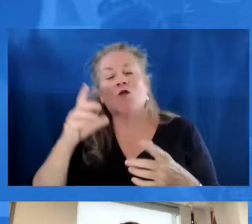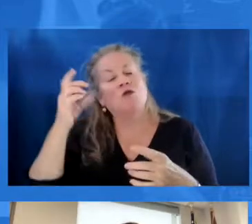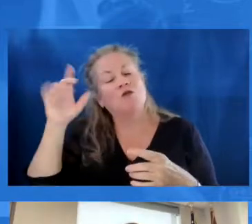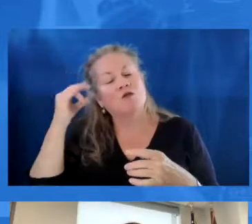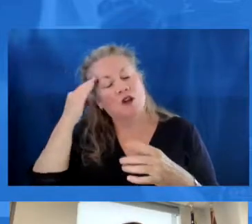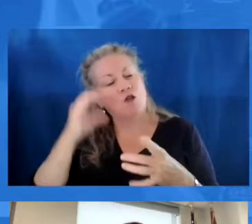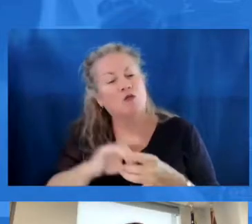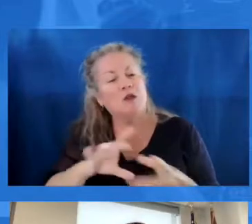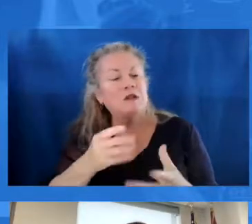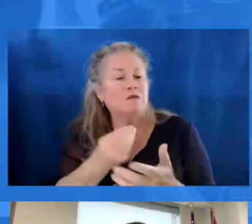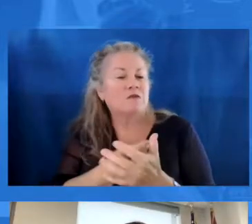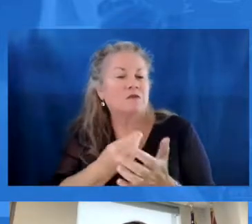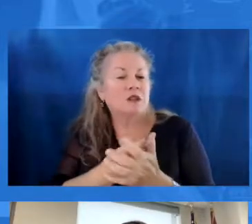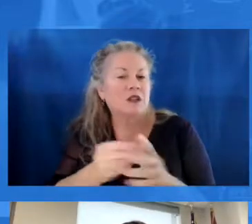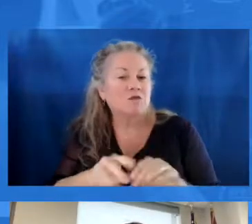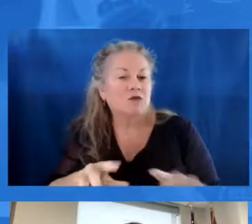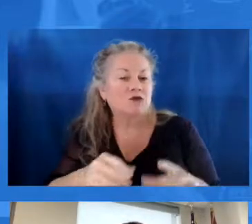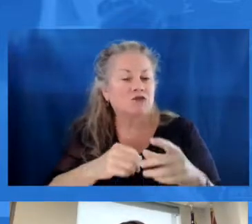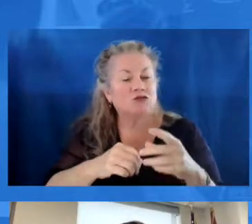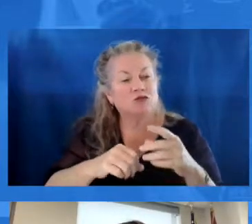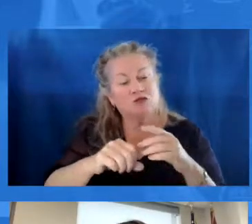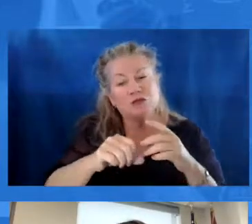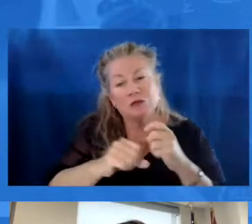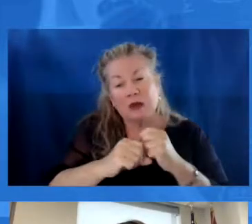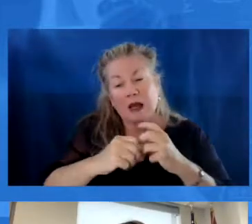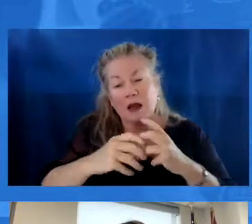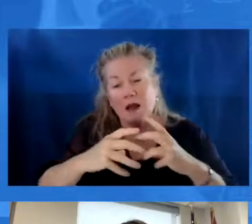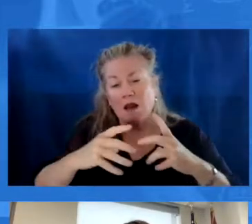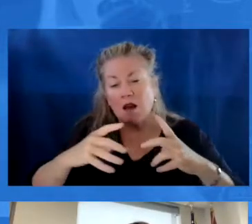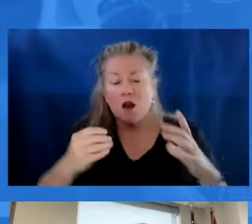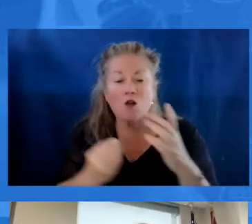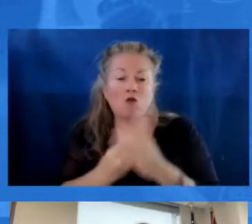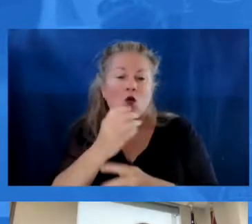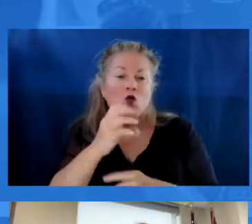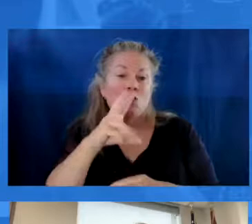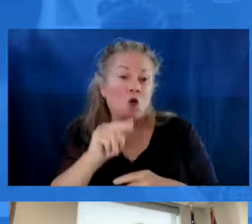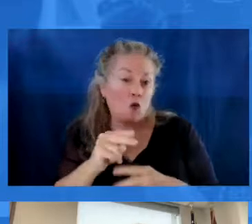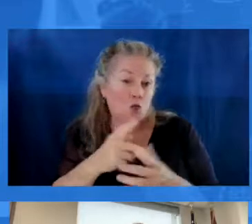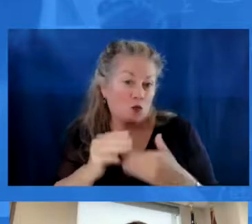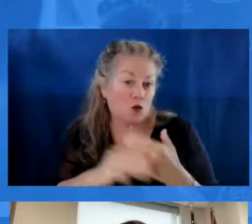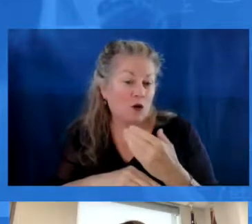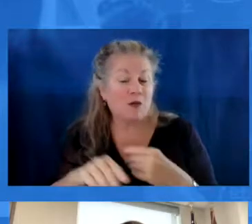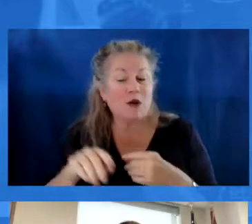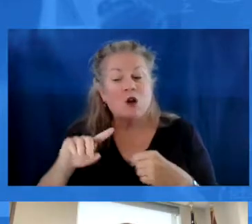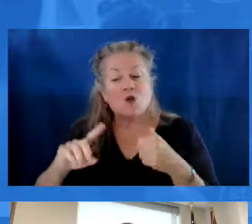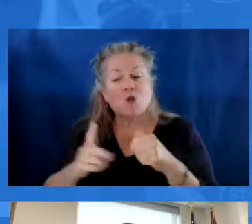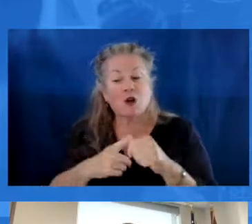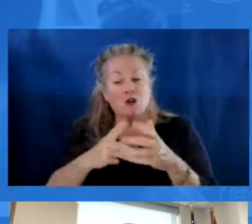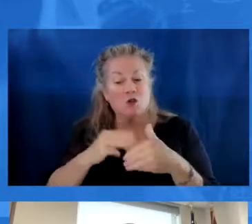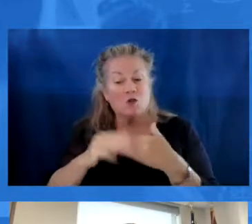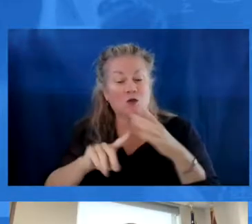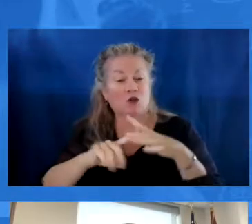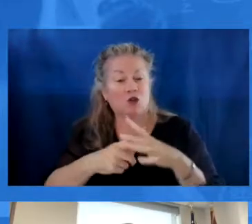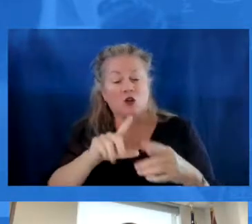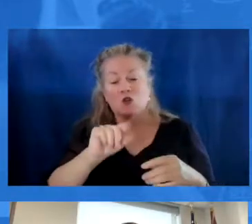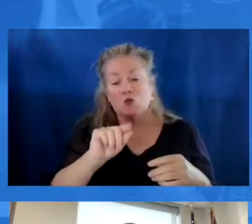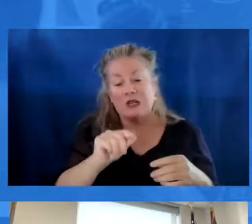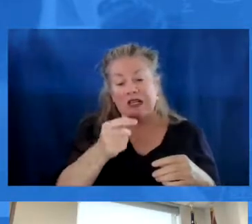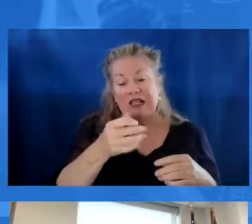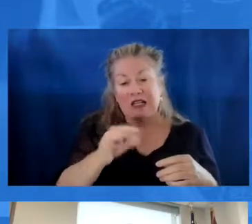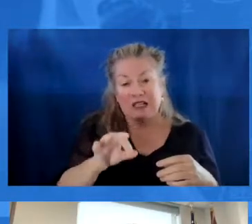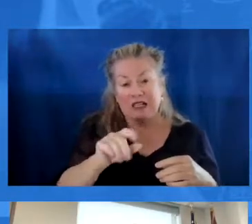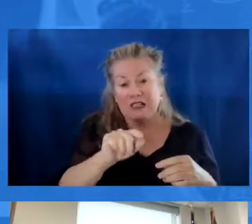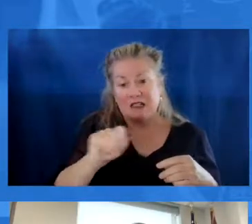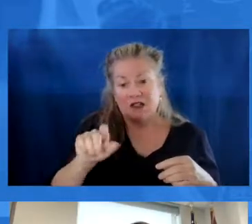to really build out infrastructure in the state and really expand our Grow Your Own programs. While our original Grow Your Own program launched in